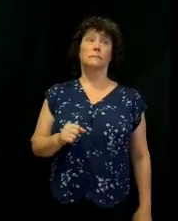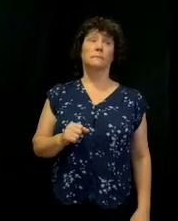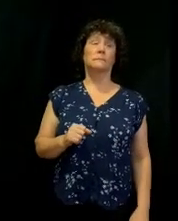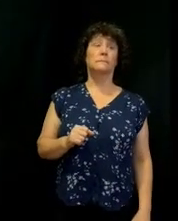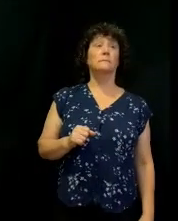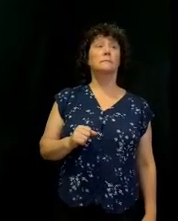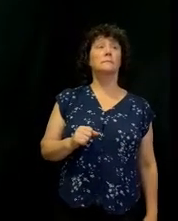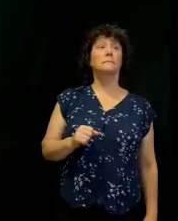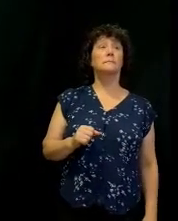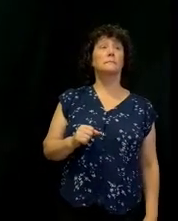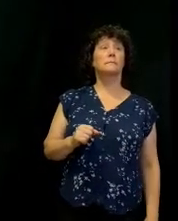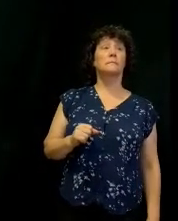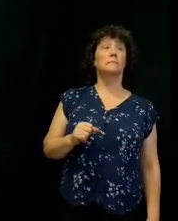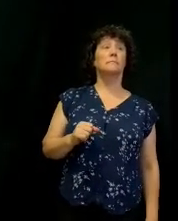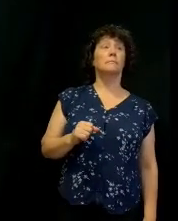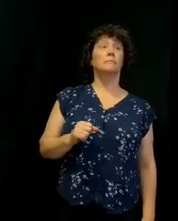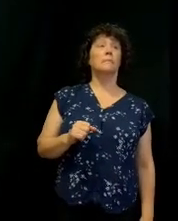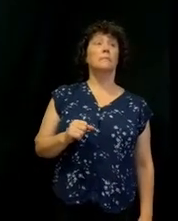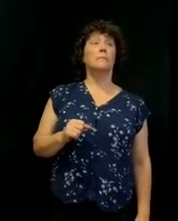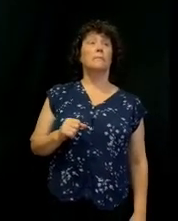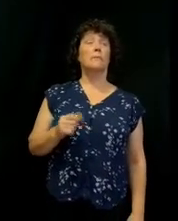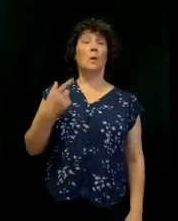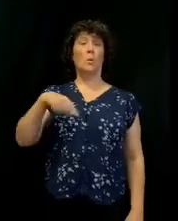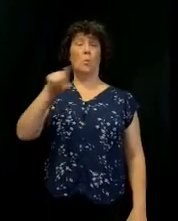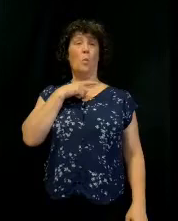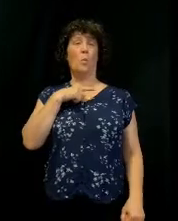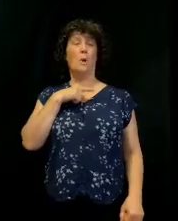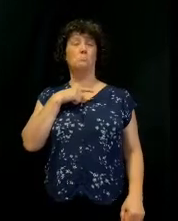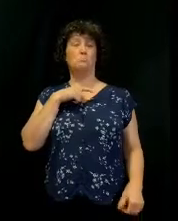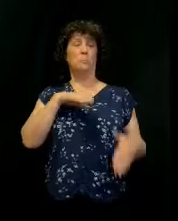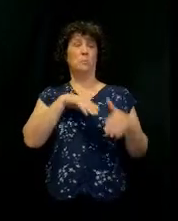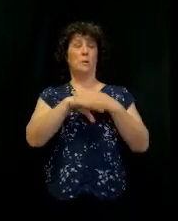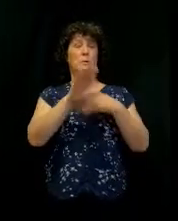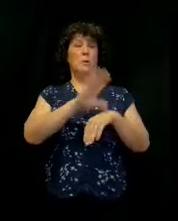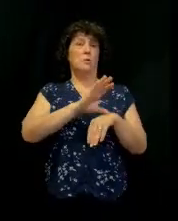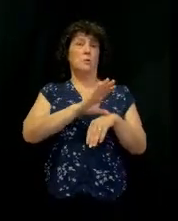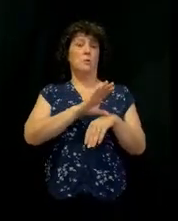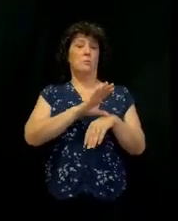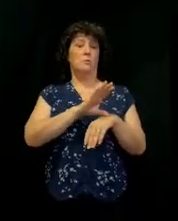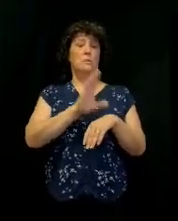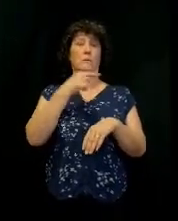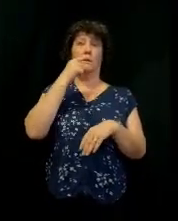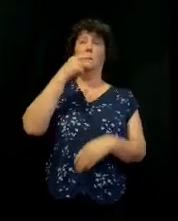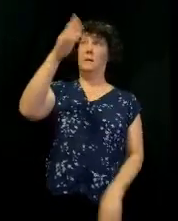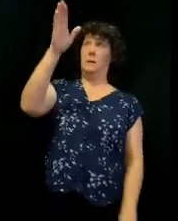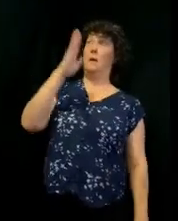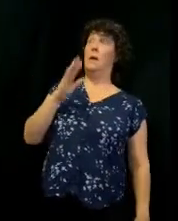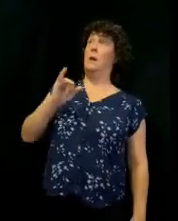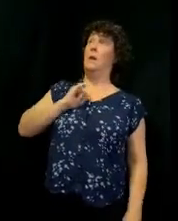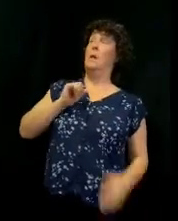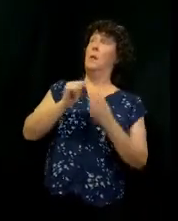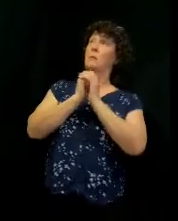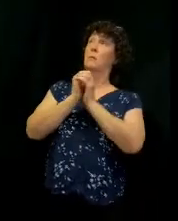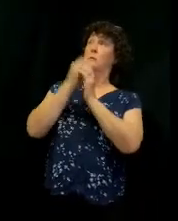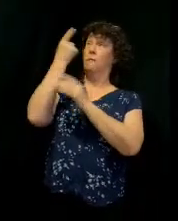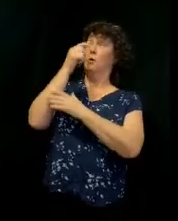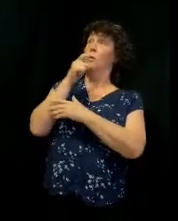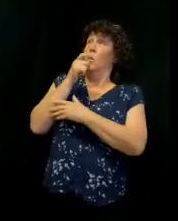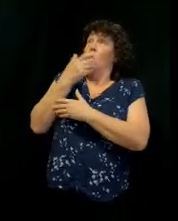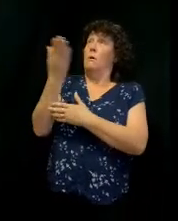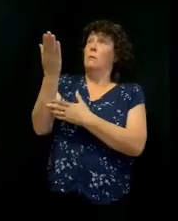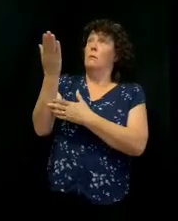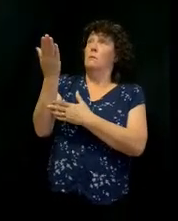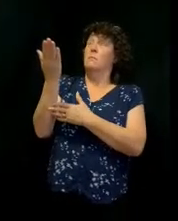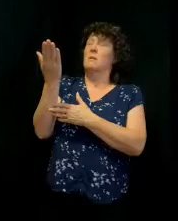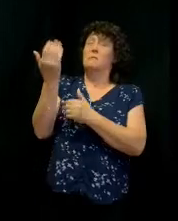All right? So when we come in here together as a church, you know what I'm doing? I'm saying, God, I'm going to worship you for who you are and what you've